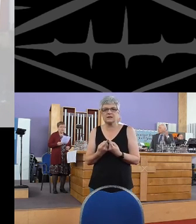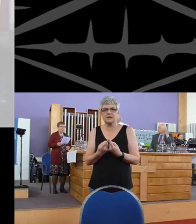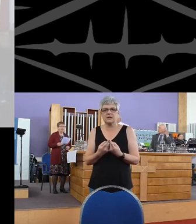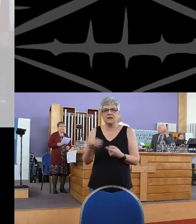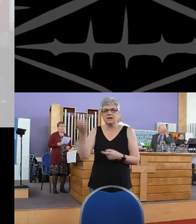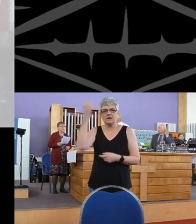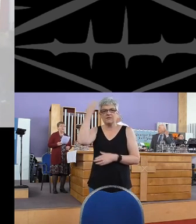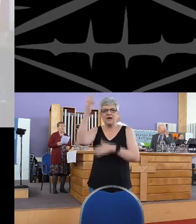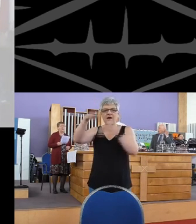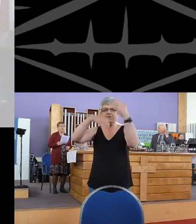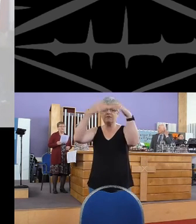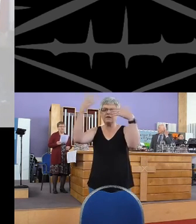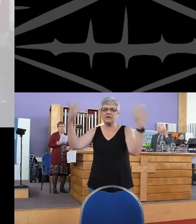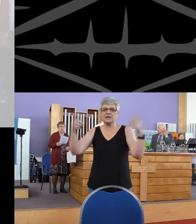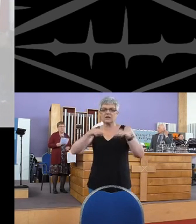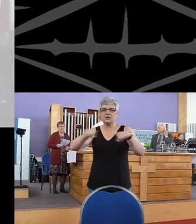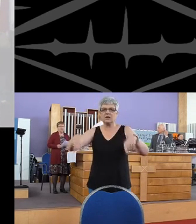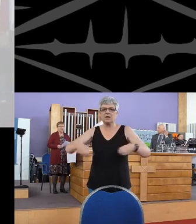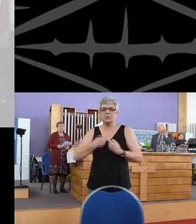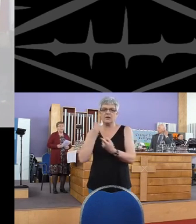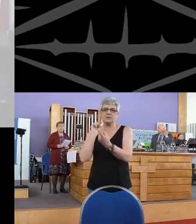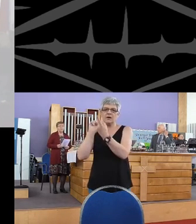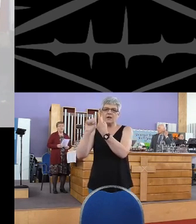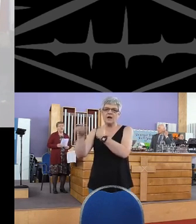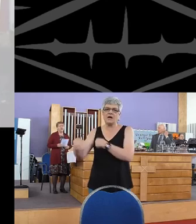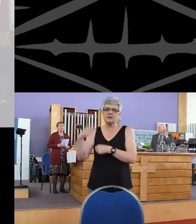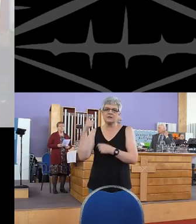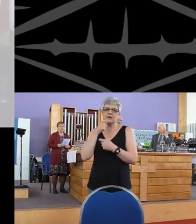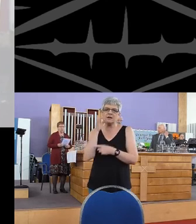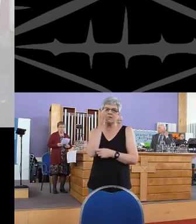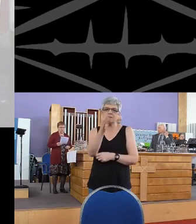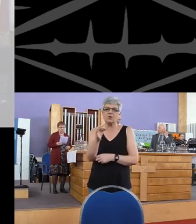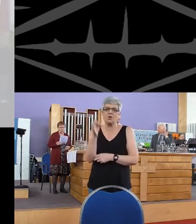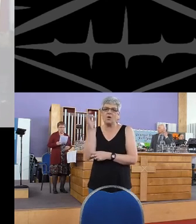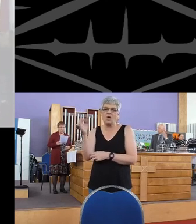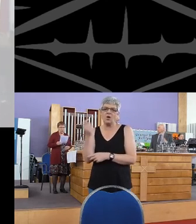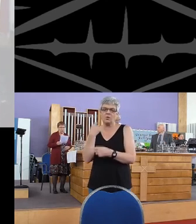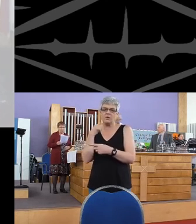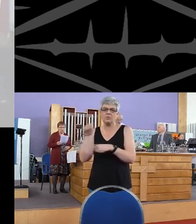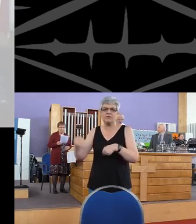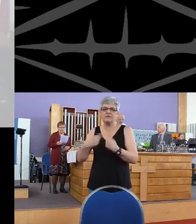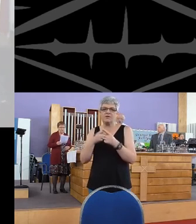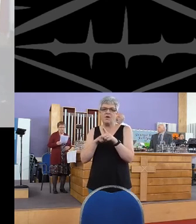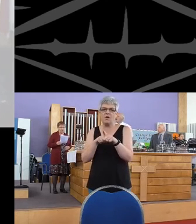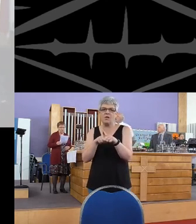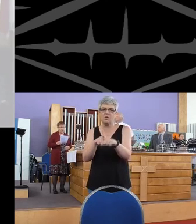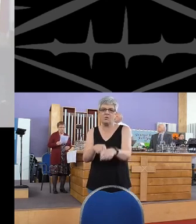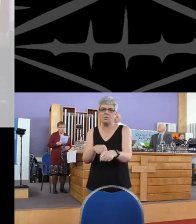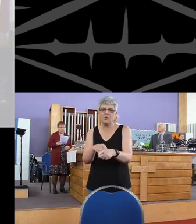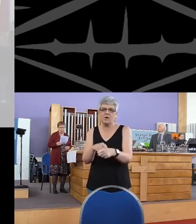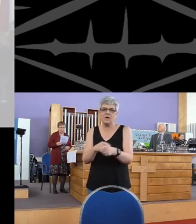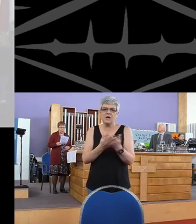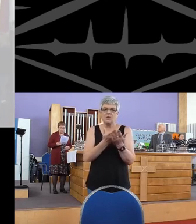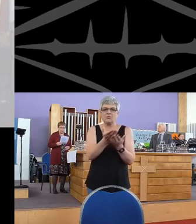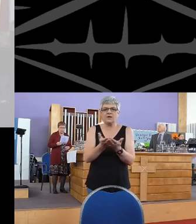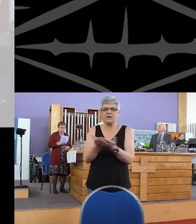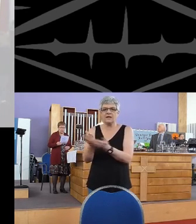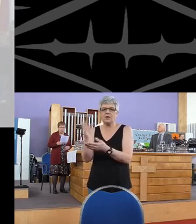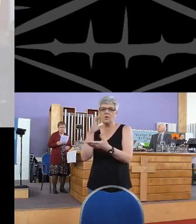King of heaven, he will answer the whole, he will flow,